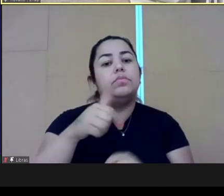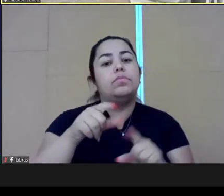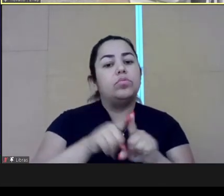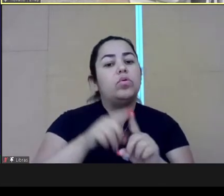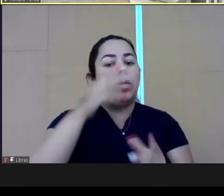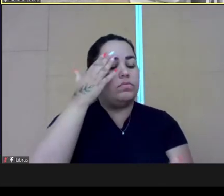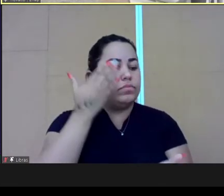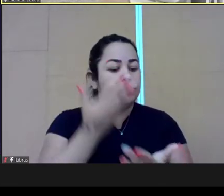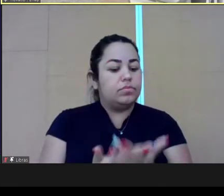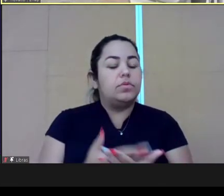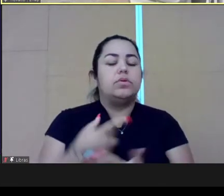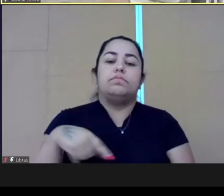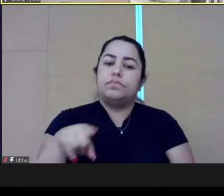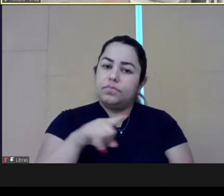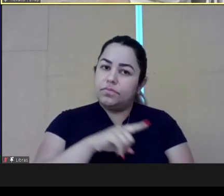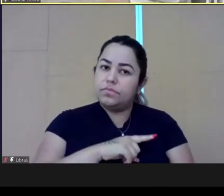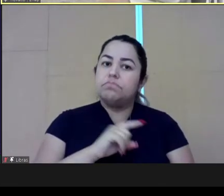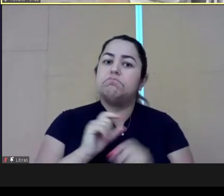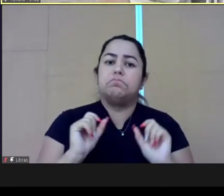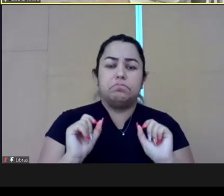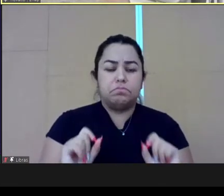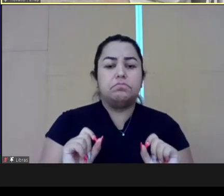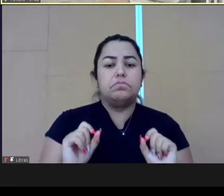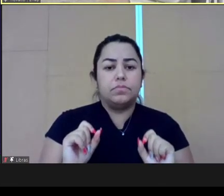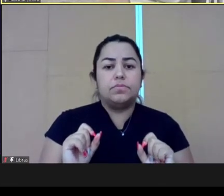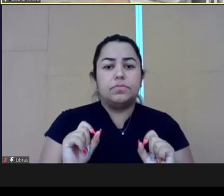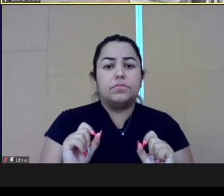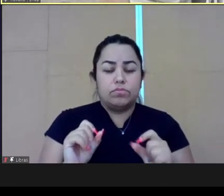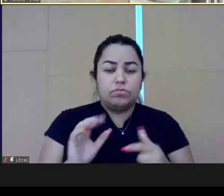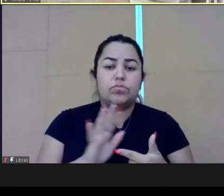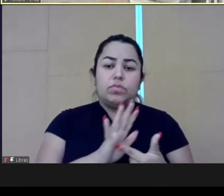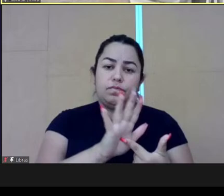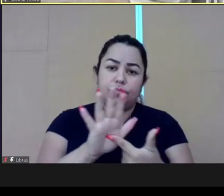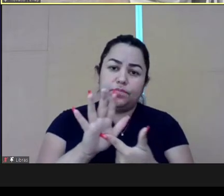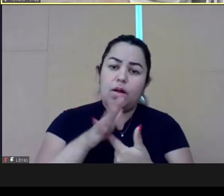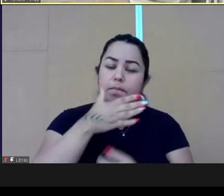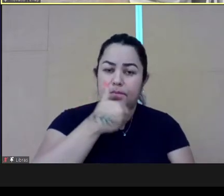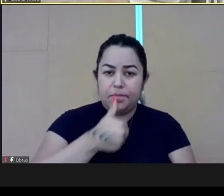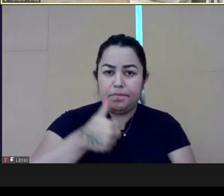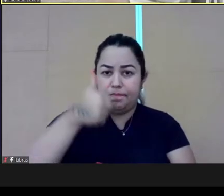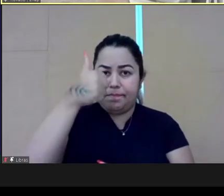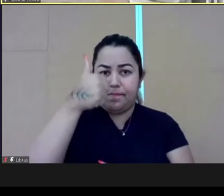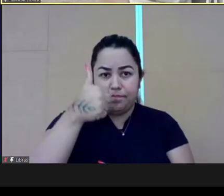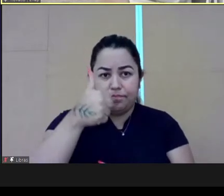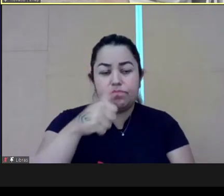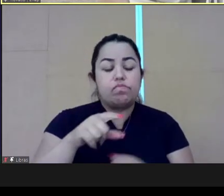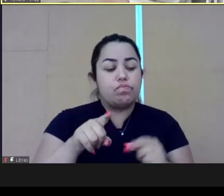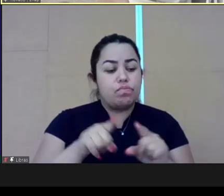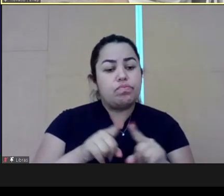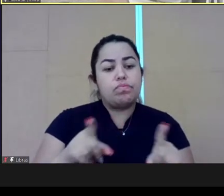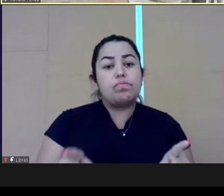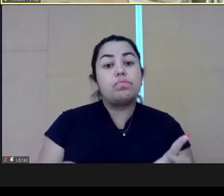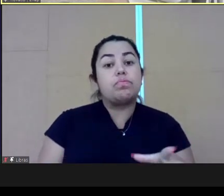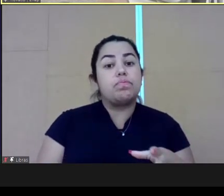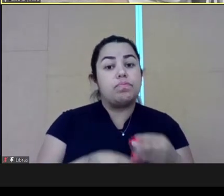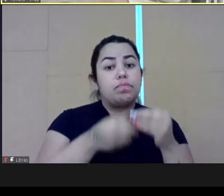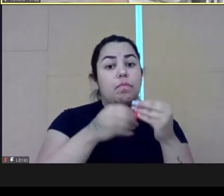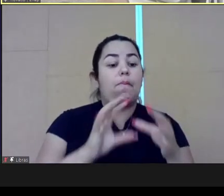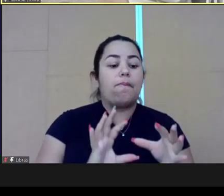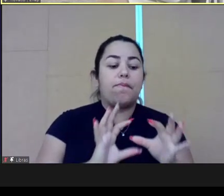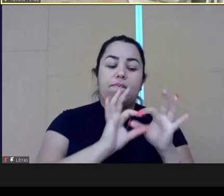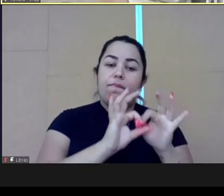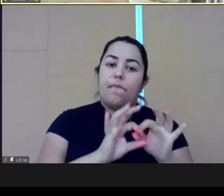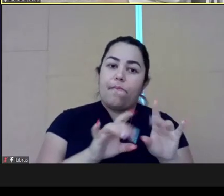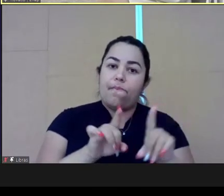these trust relationships because we believe that this brings a certain improvement about